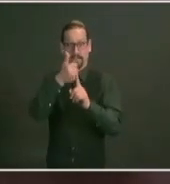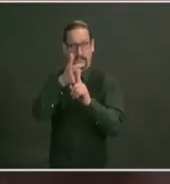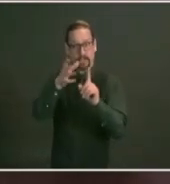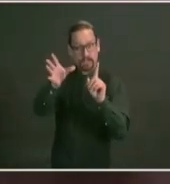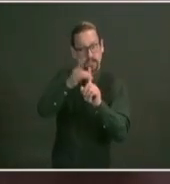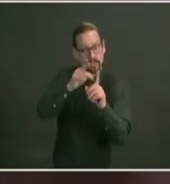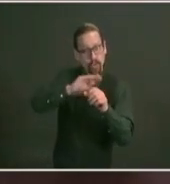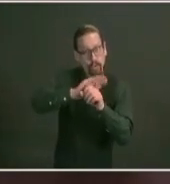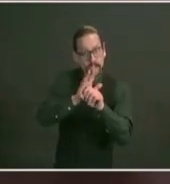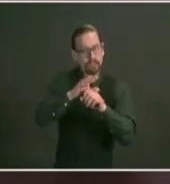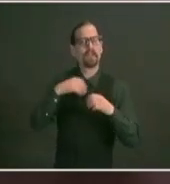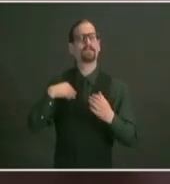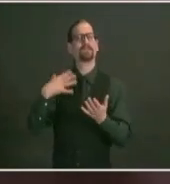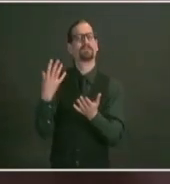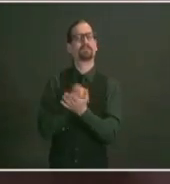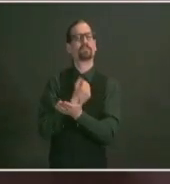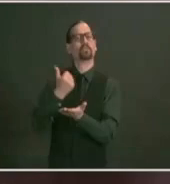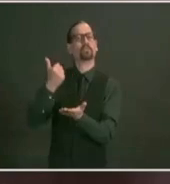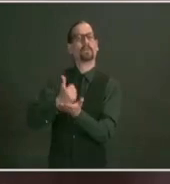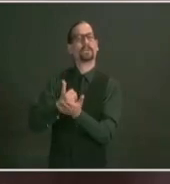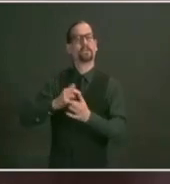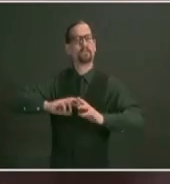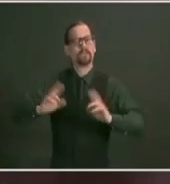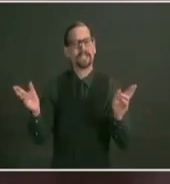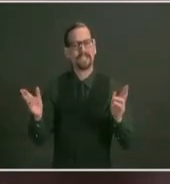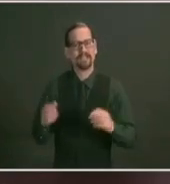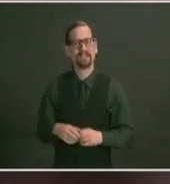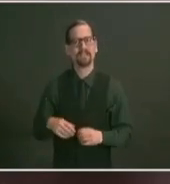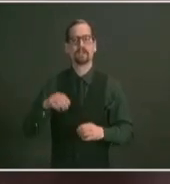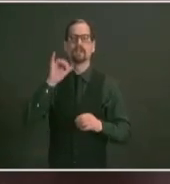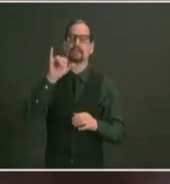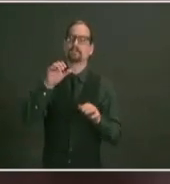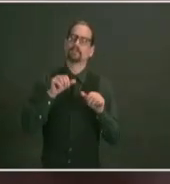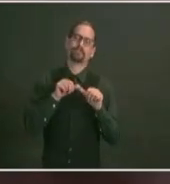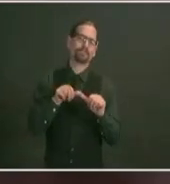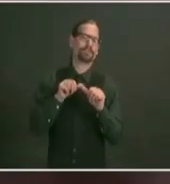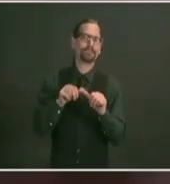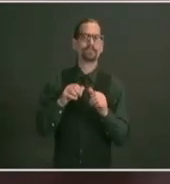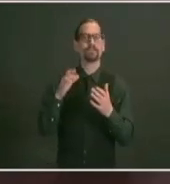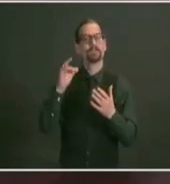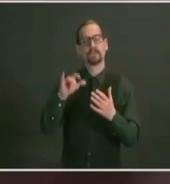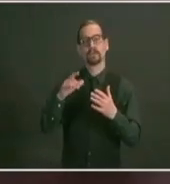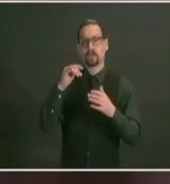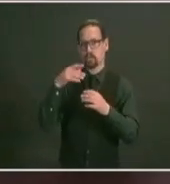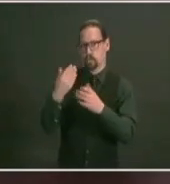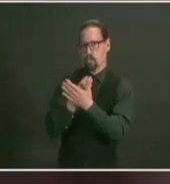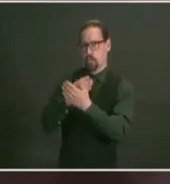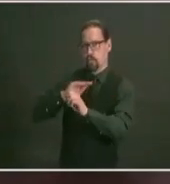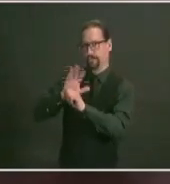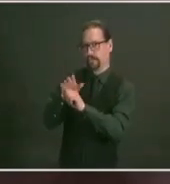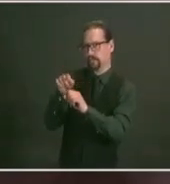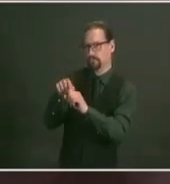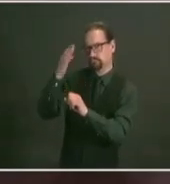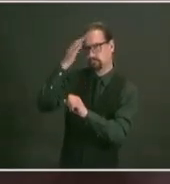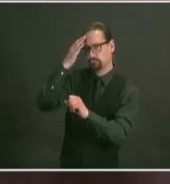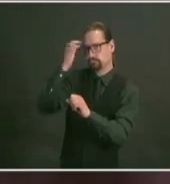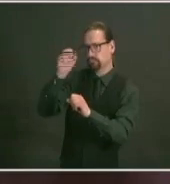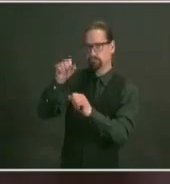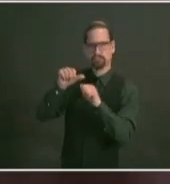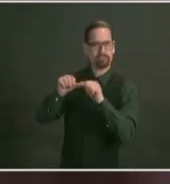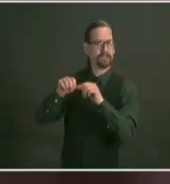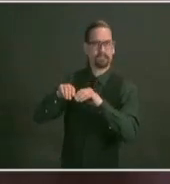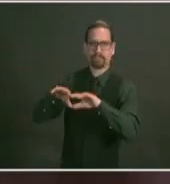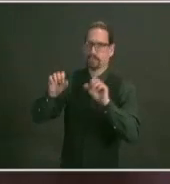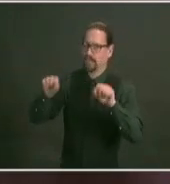get through uh this time period where we know the variant is continuing uh to spread all